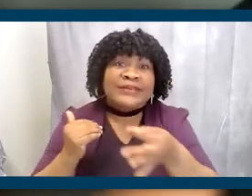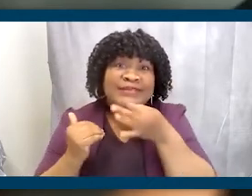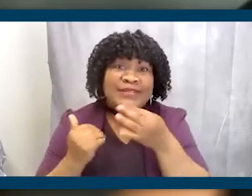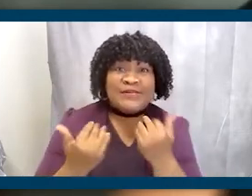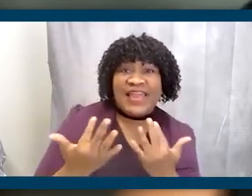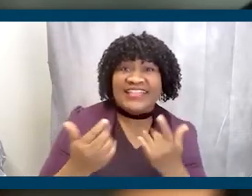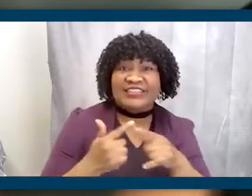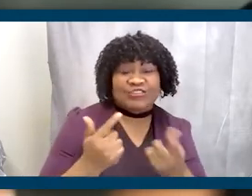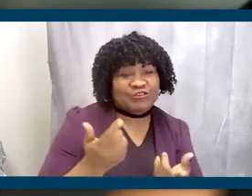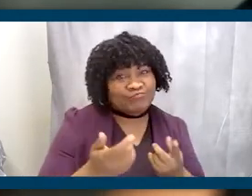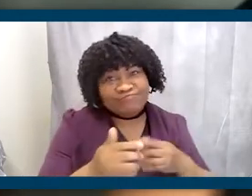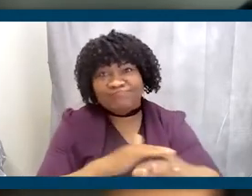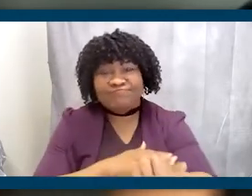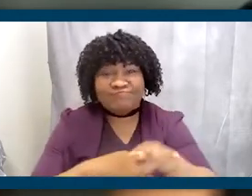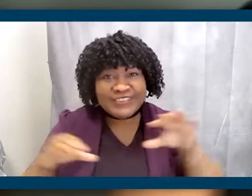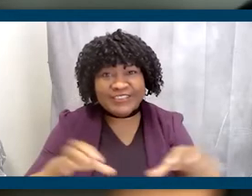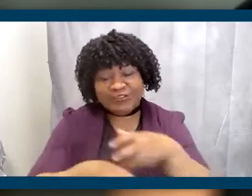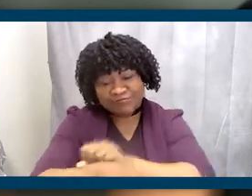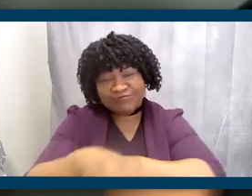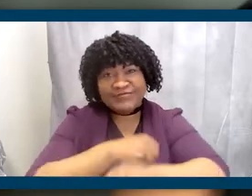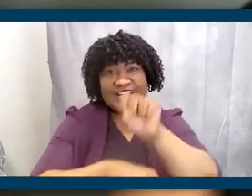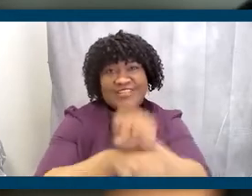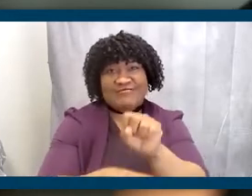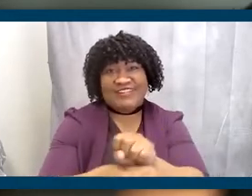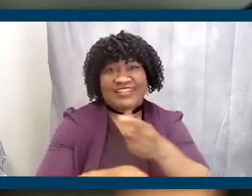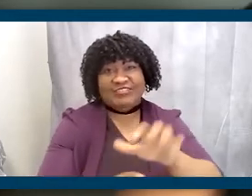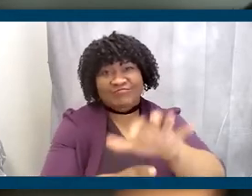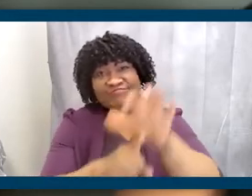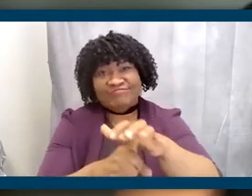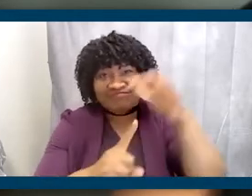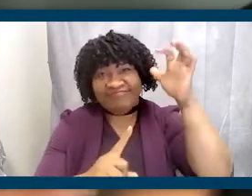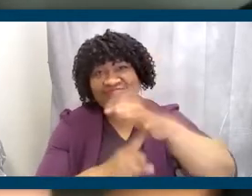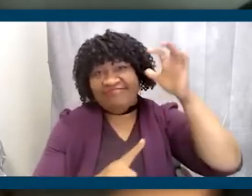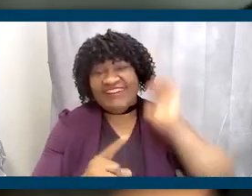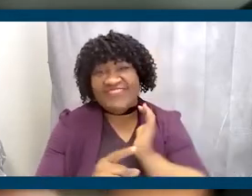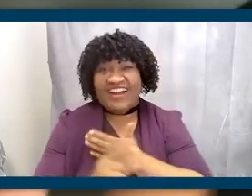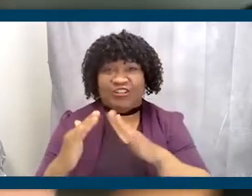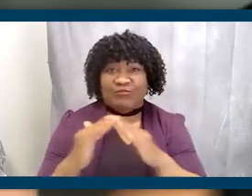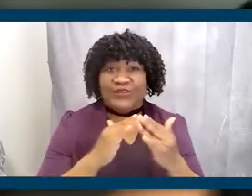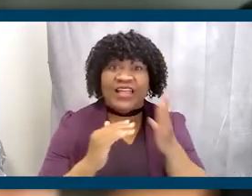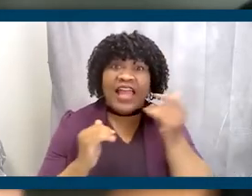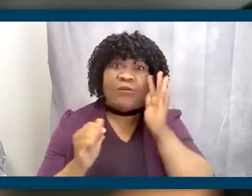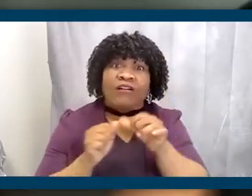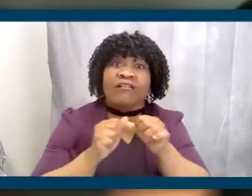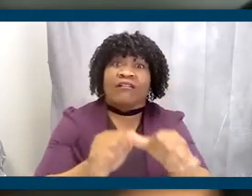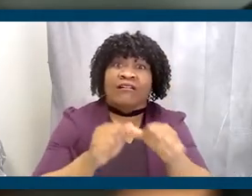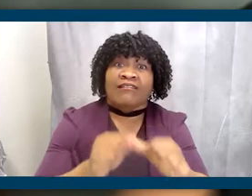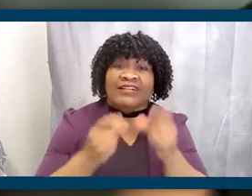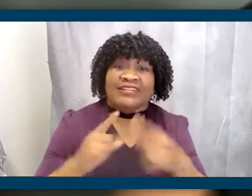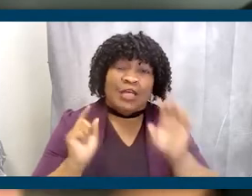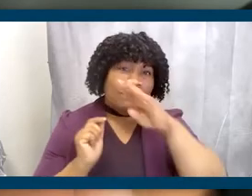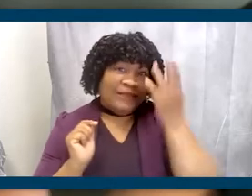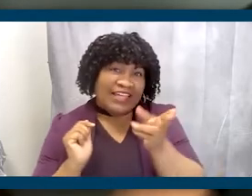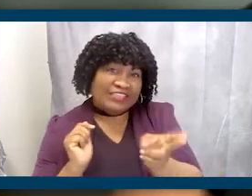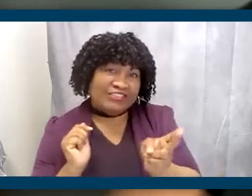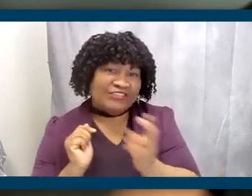waiting to step up and to do the work to champion our community and continue to make Black history